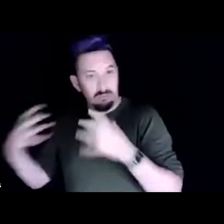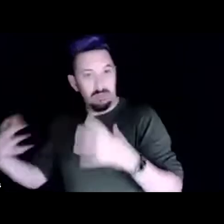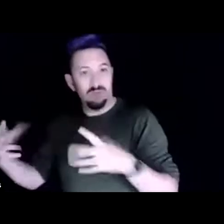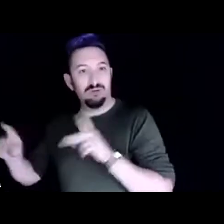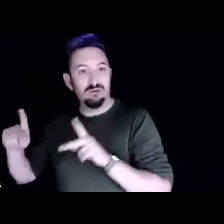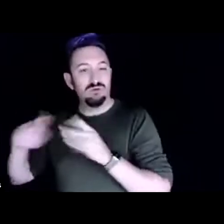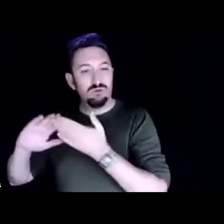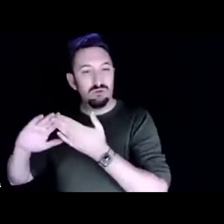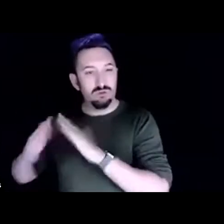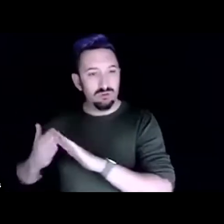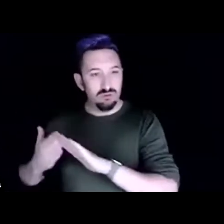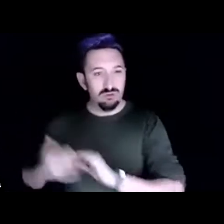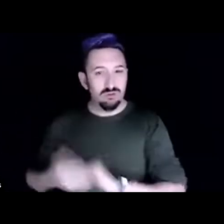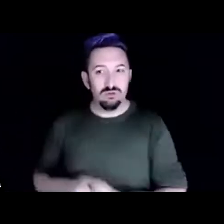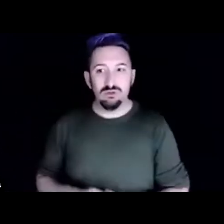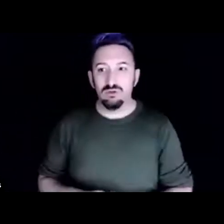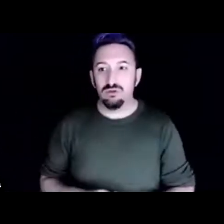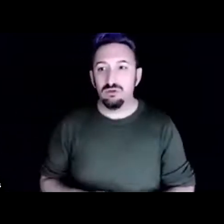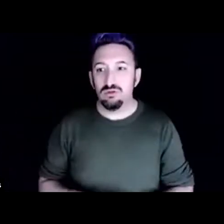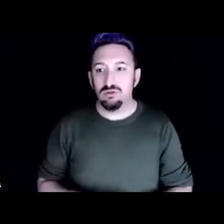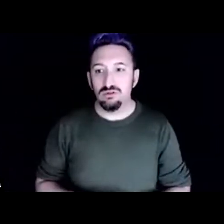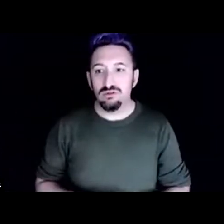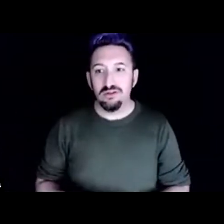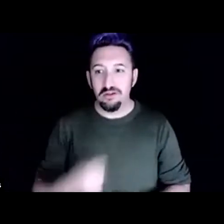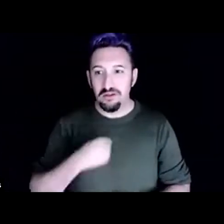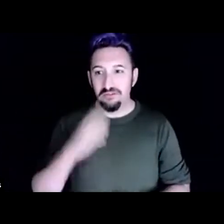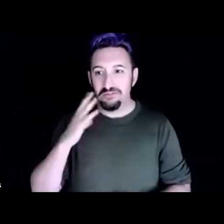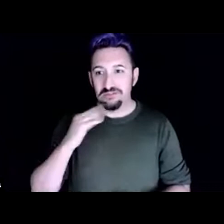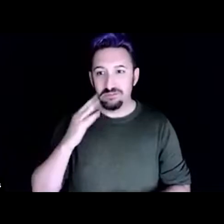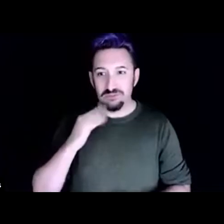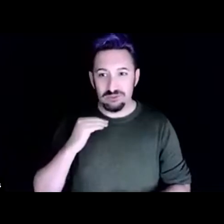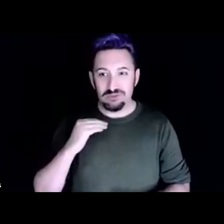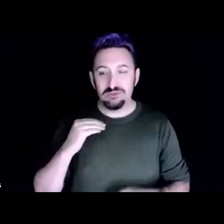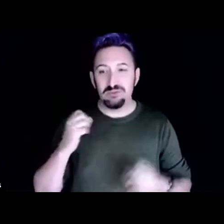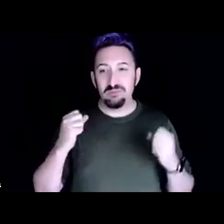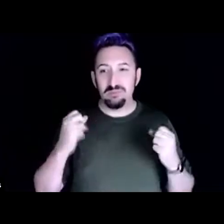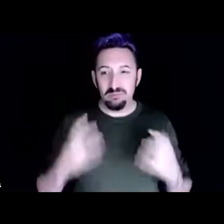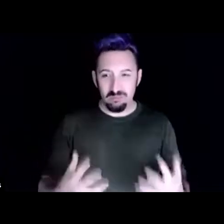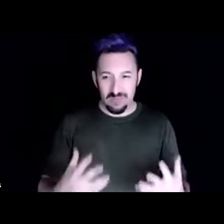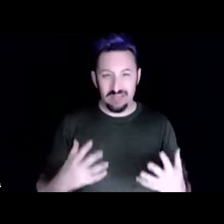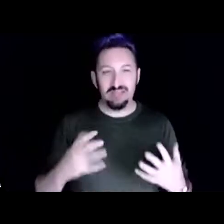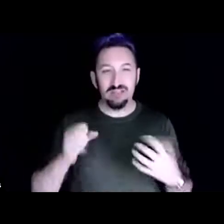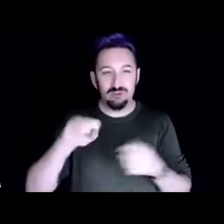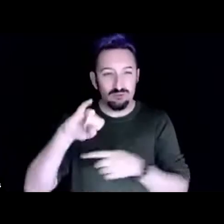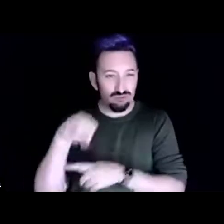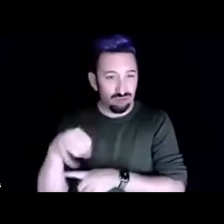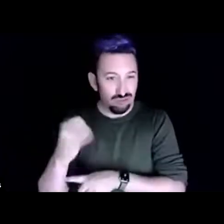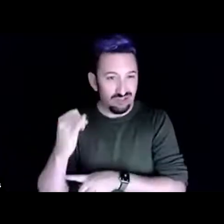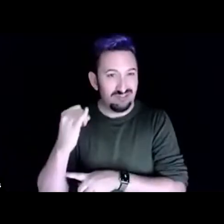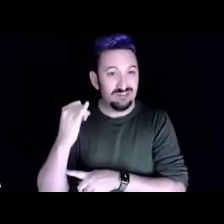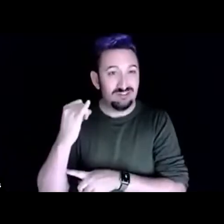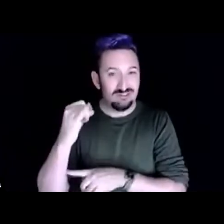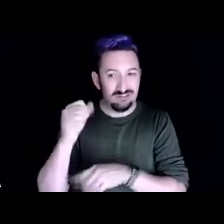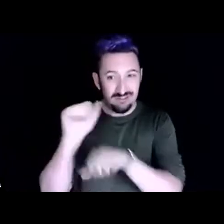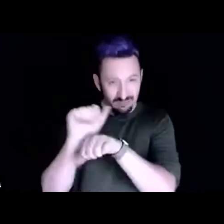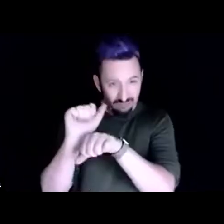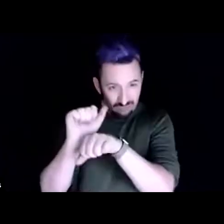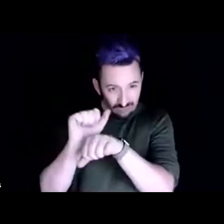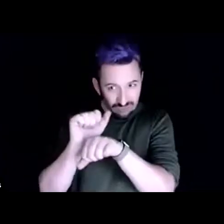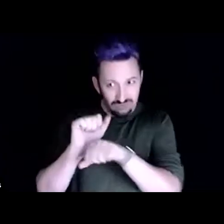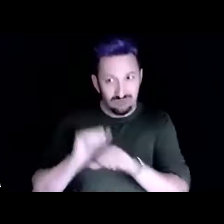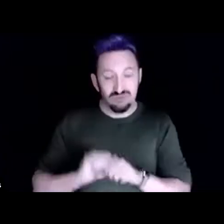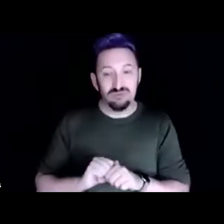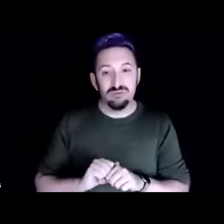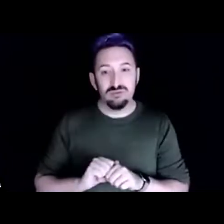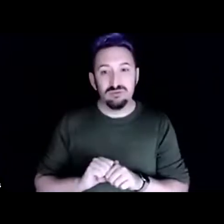have done many social justice efforts and many have